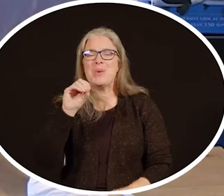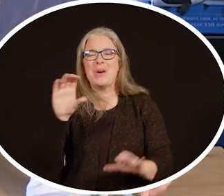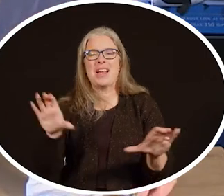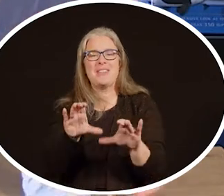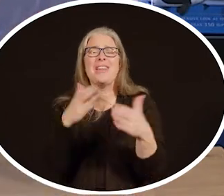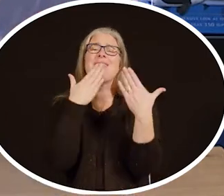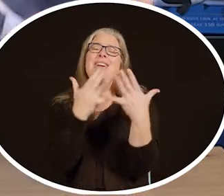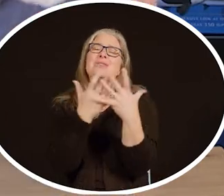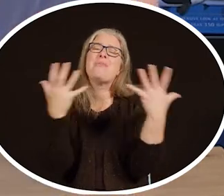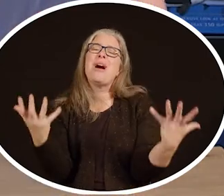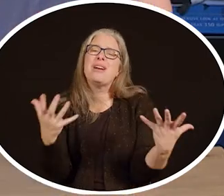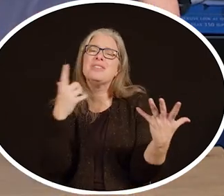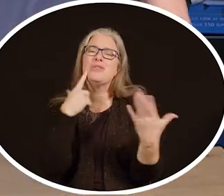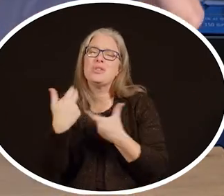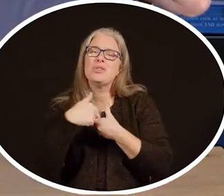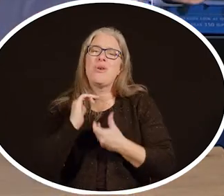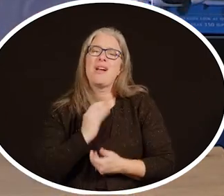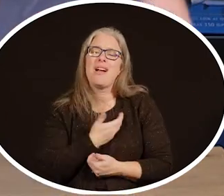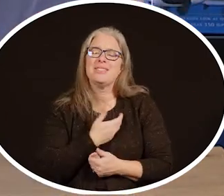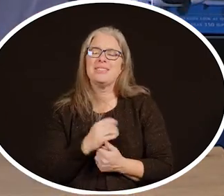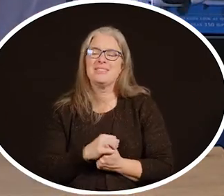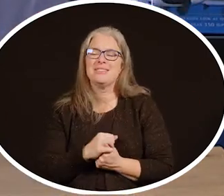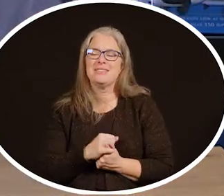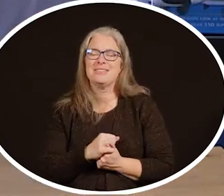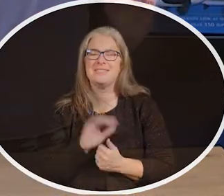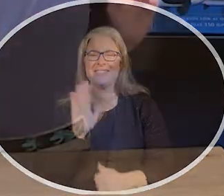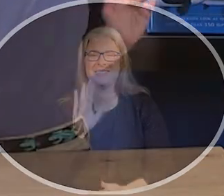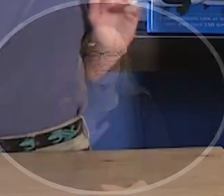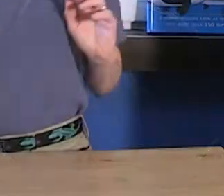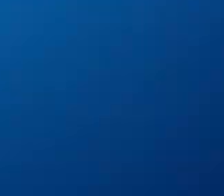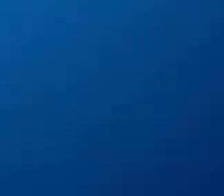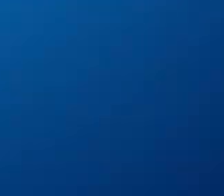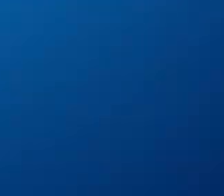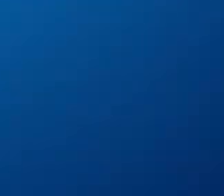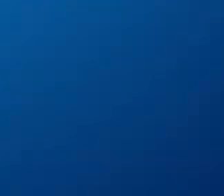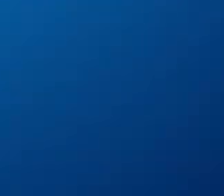Thank you so much for joining us. Bye.